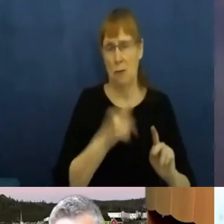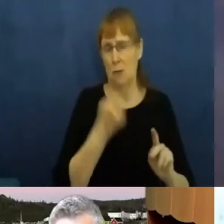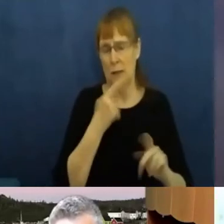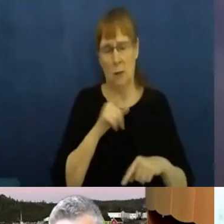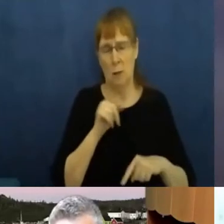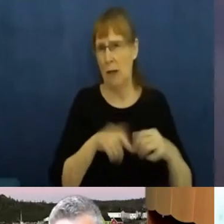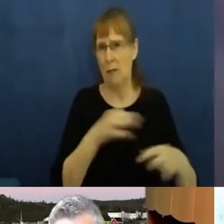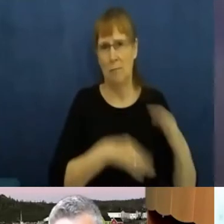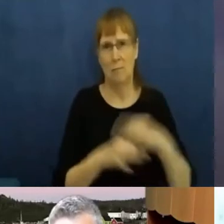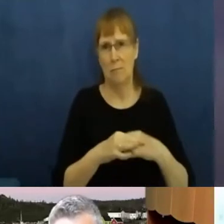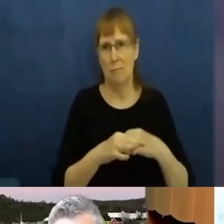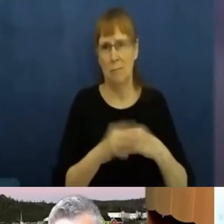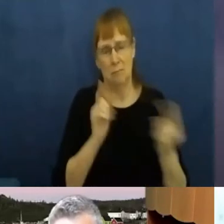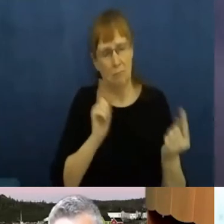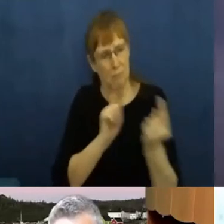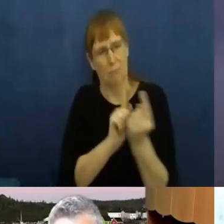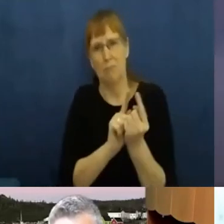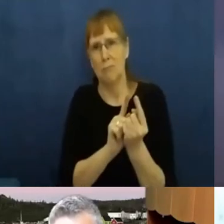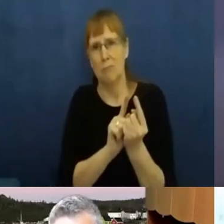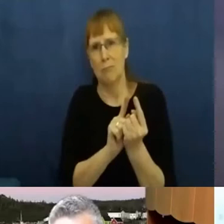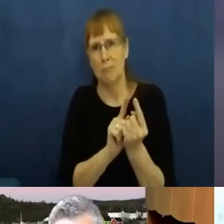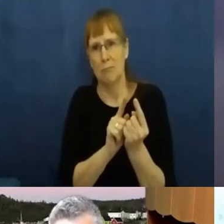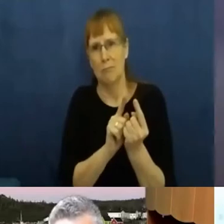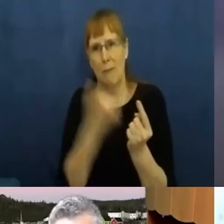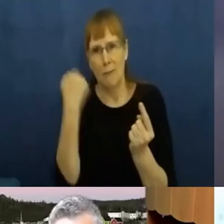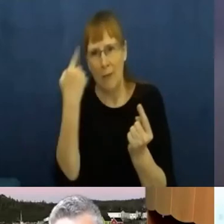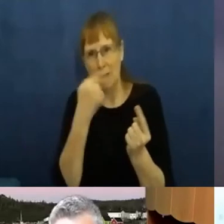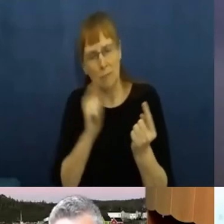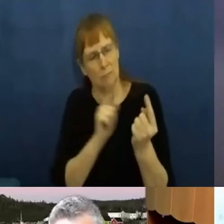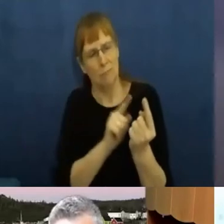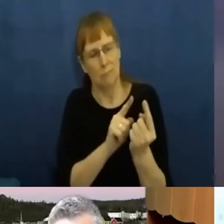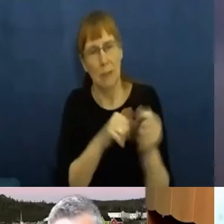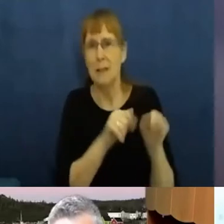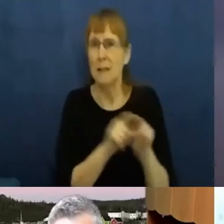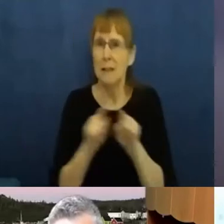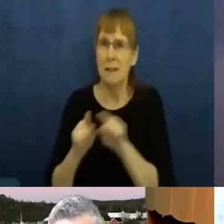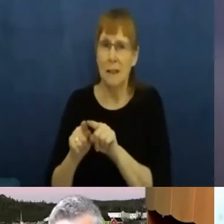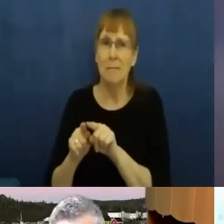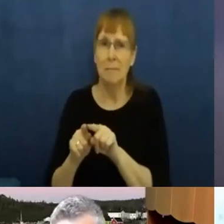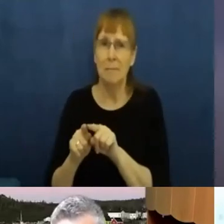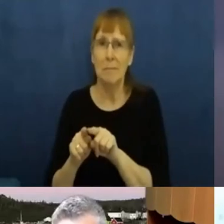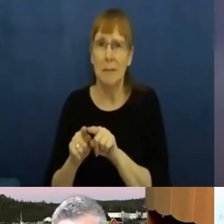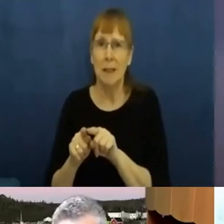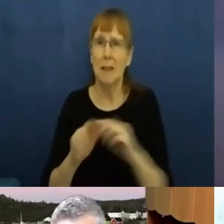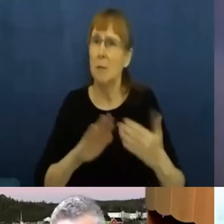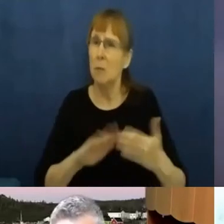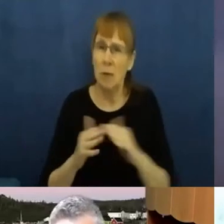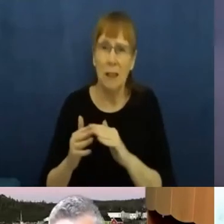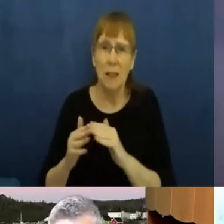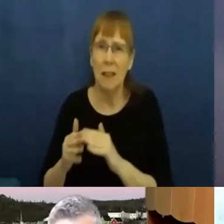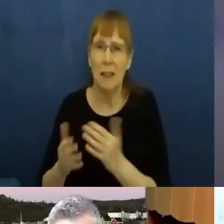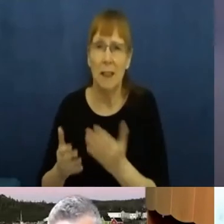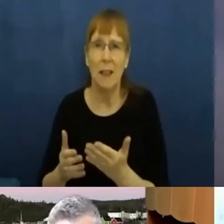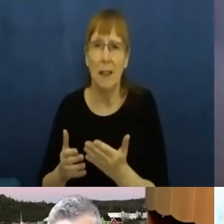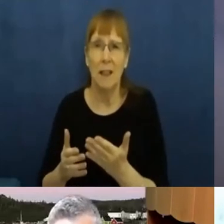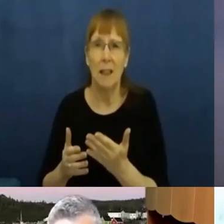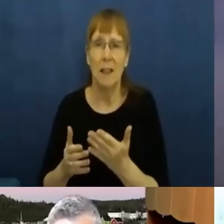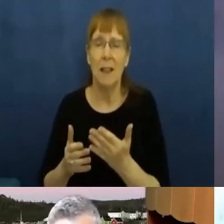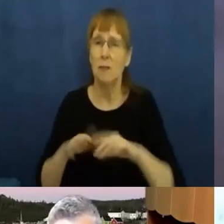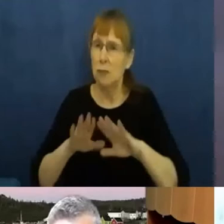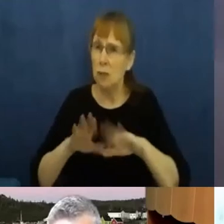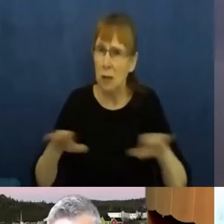I would say it's exactly the same in our communities. You know, when when children and elders are not spending time together,